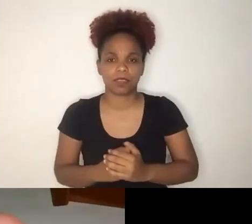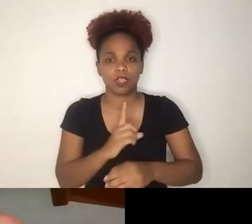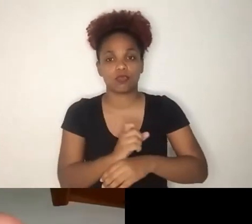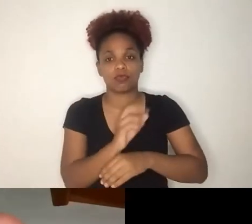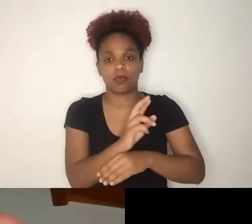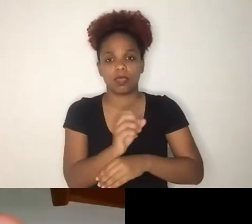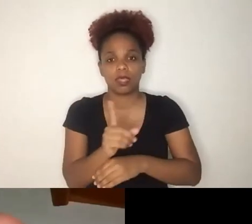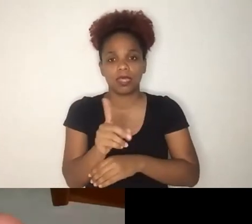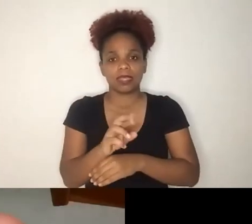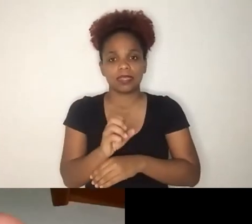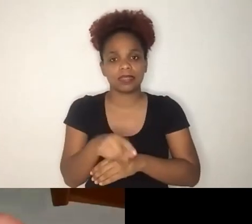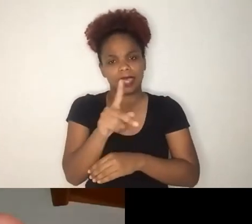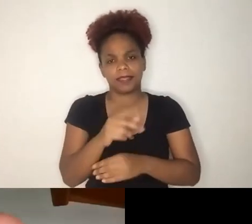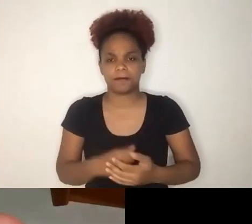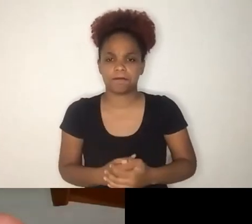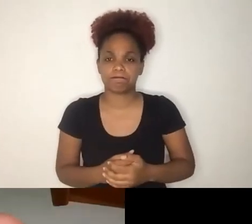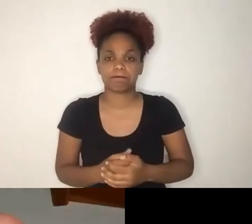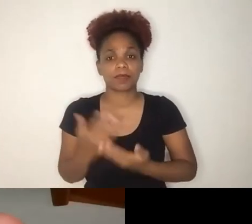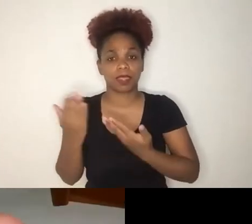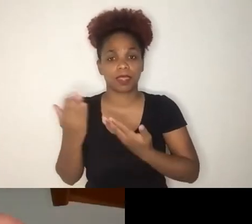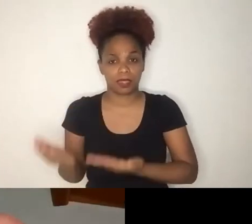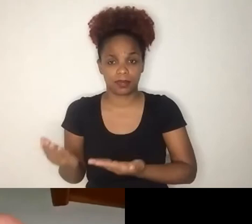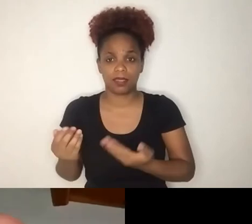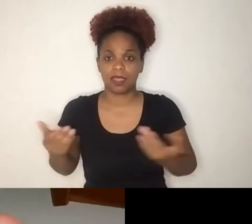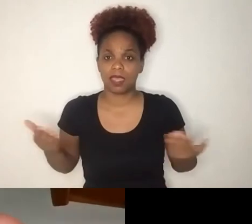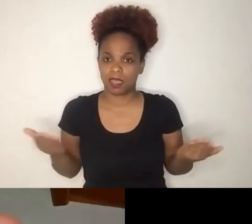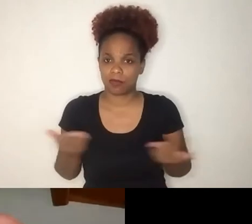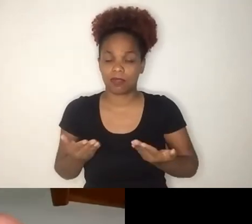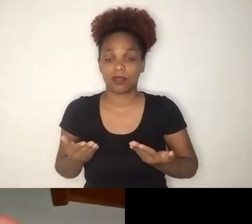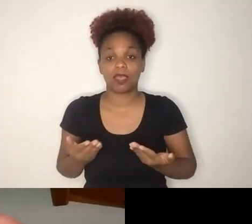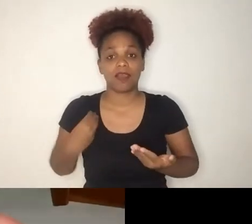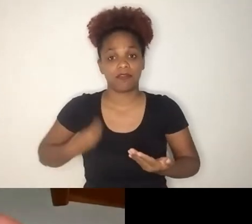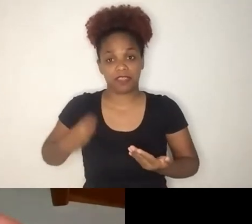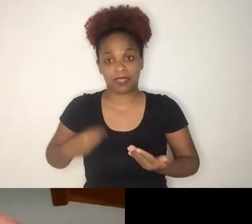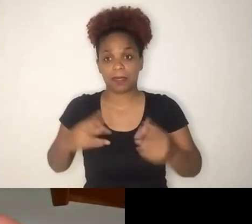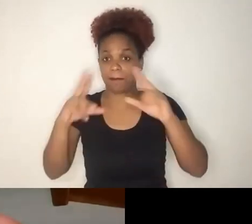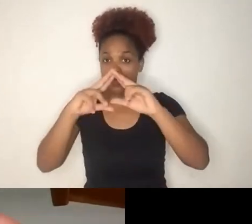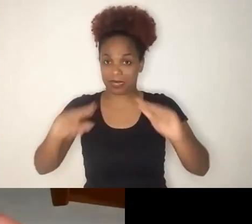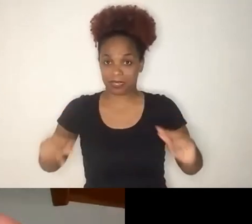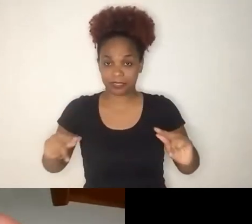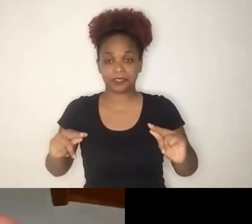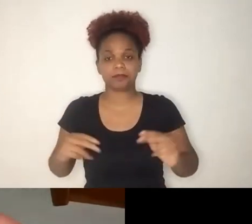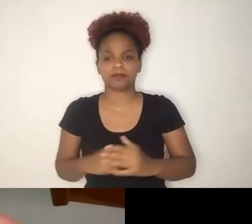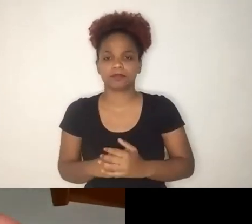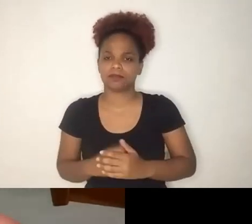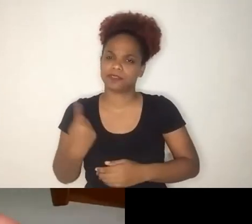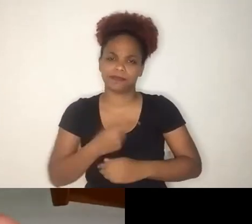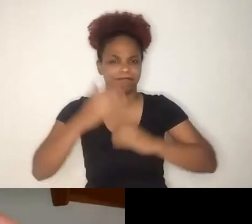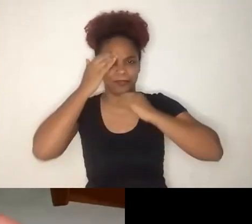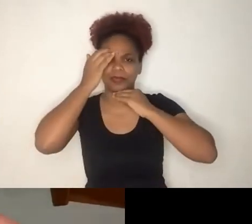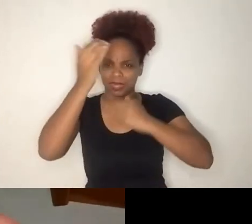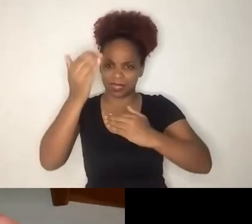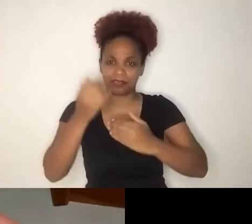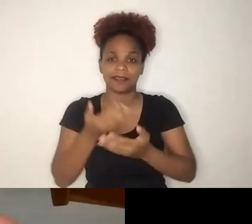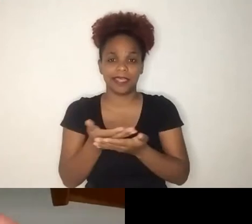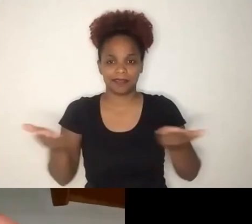directly from Paris, and we are very thankful for his presence among